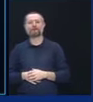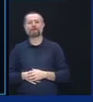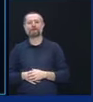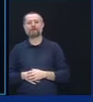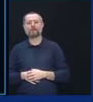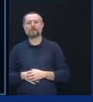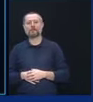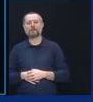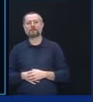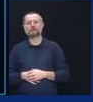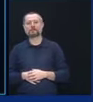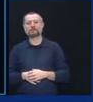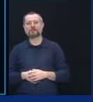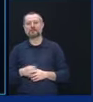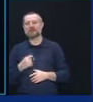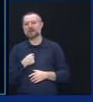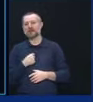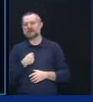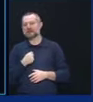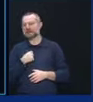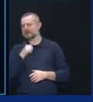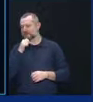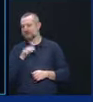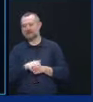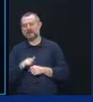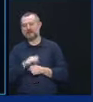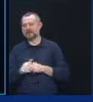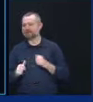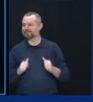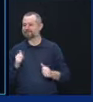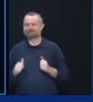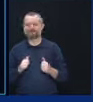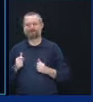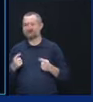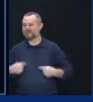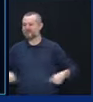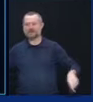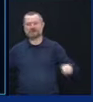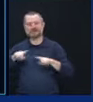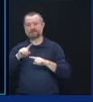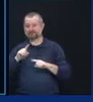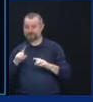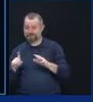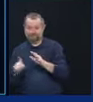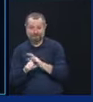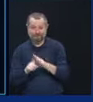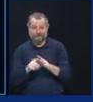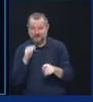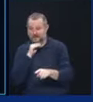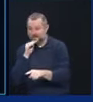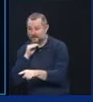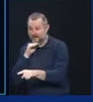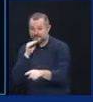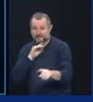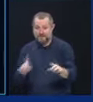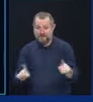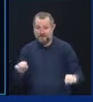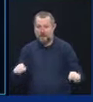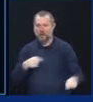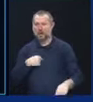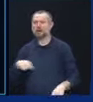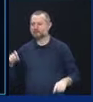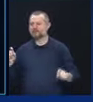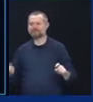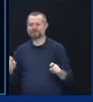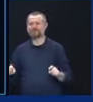I did not aggressively enough. We did not aggressively enough take on the misinformation